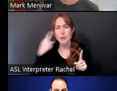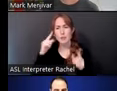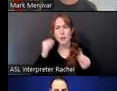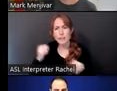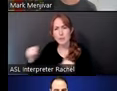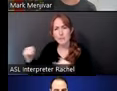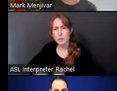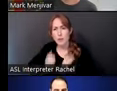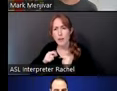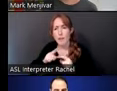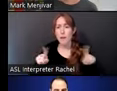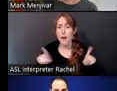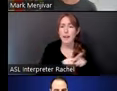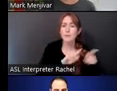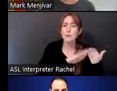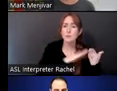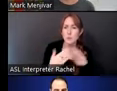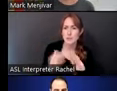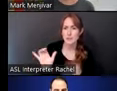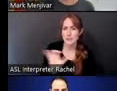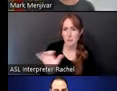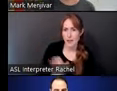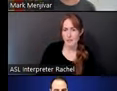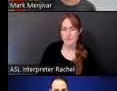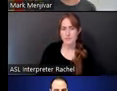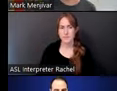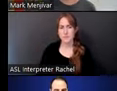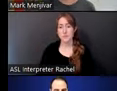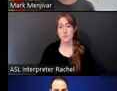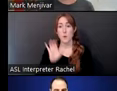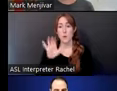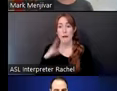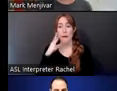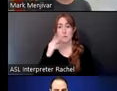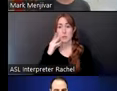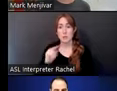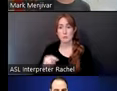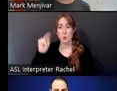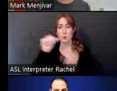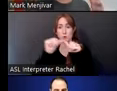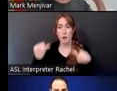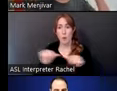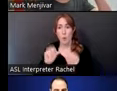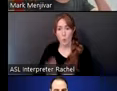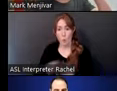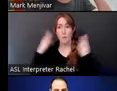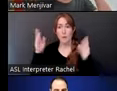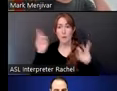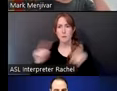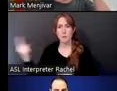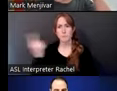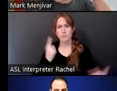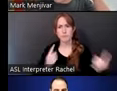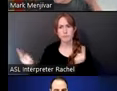And so coming from that, from that experience of the opening of Northern Triangle, I decided to start a new project, oral history project called